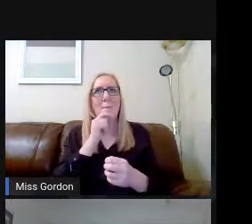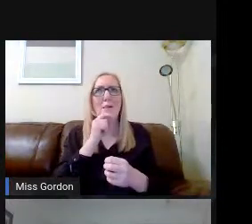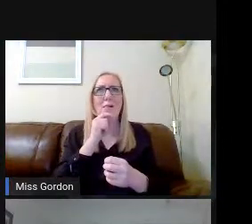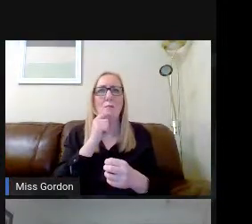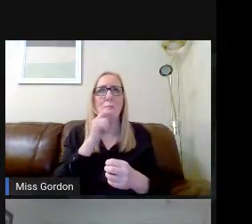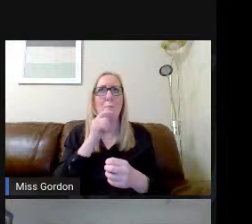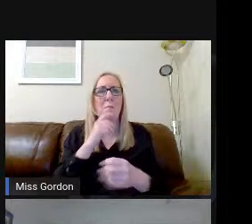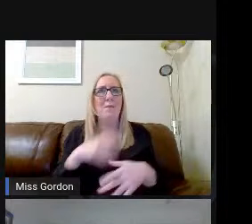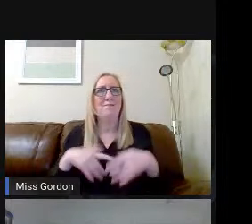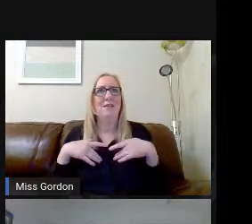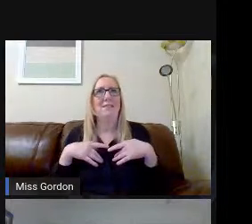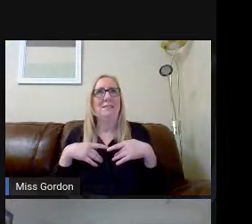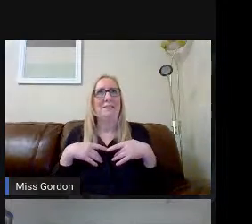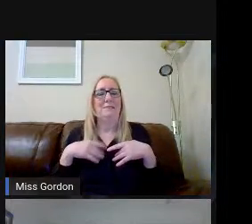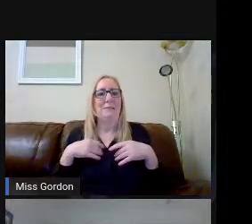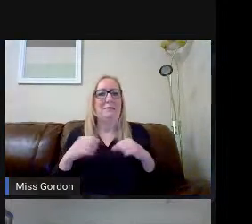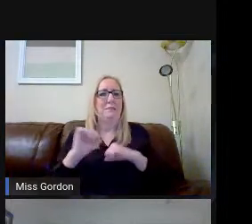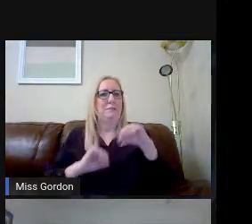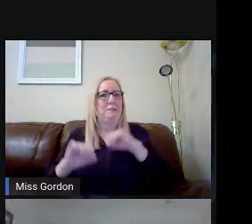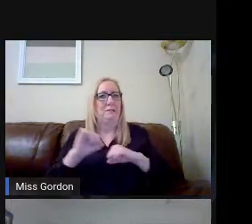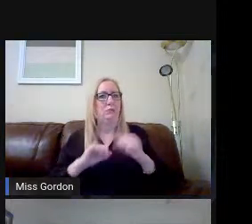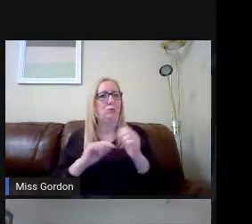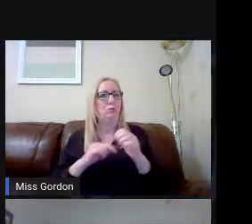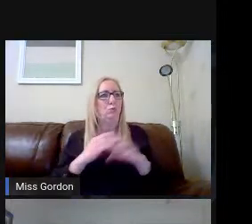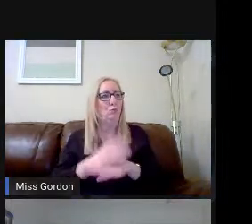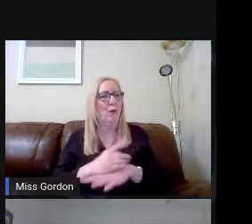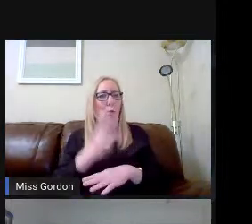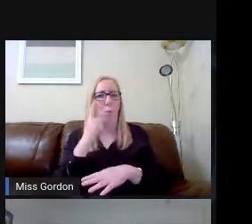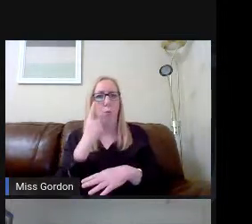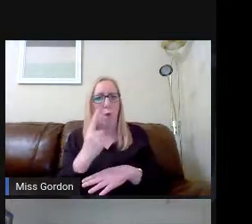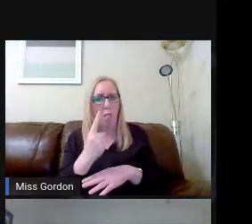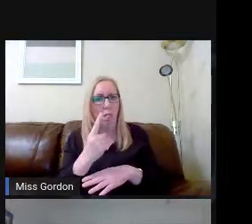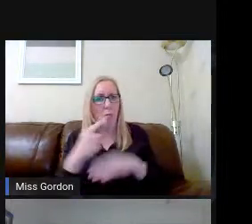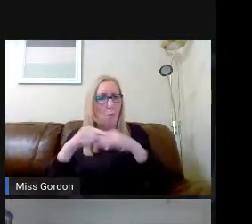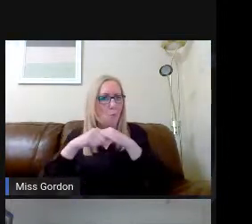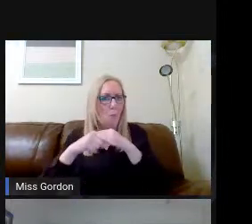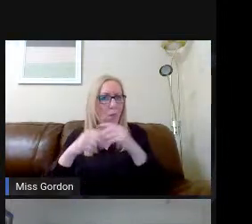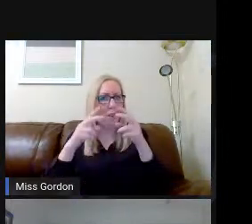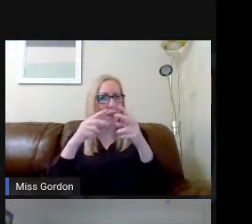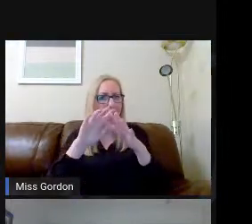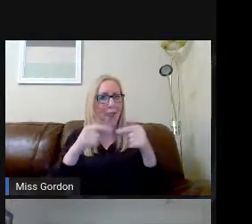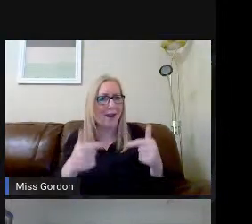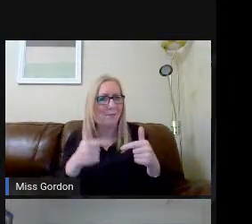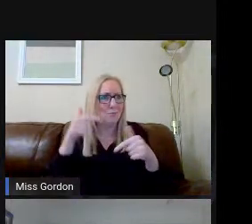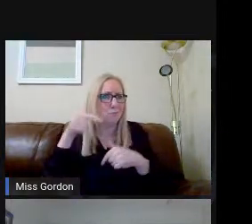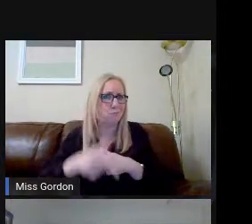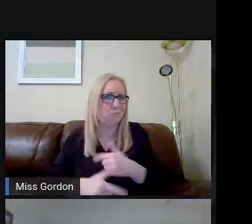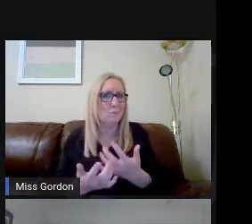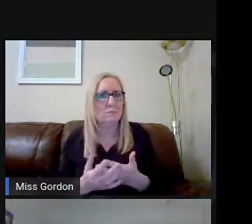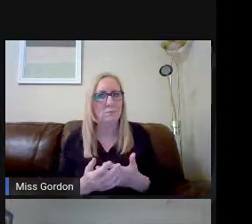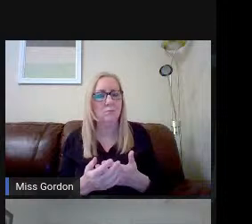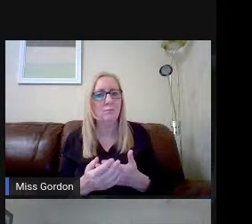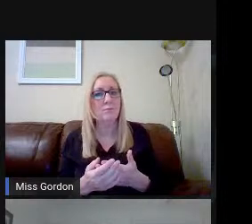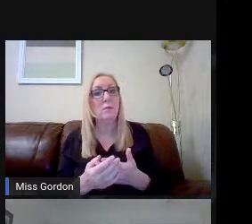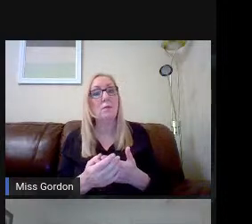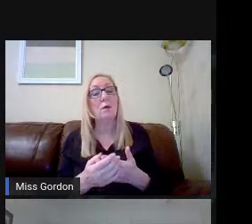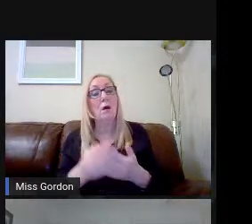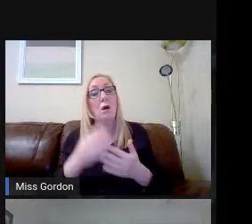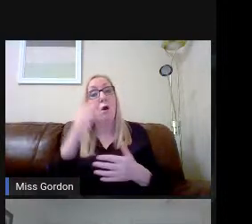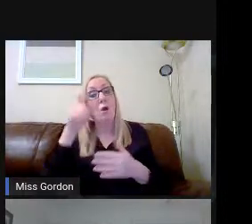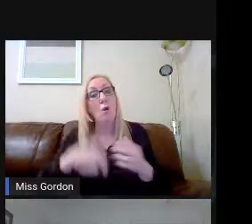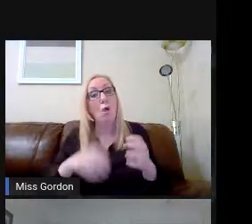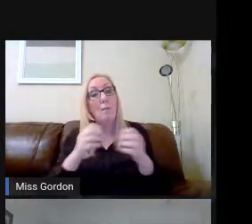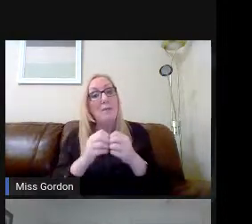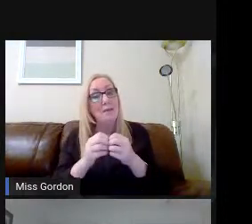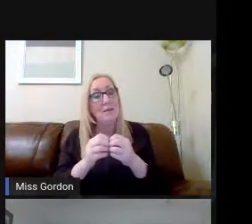they would struggle doing a discrete language. Column B is the science column. And obviously, we have the discrete